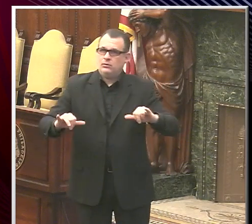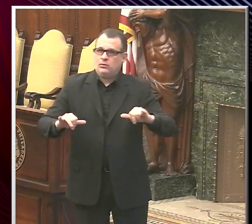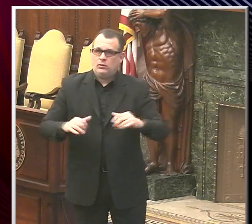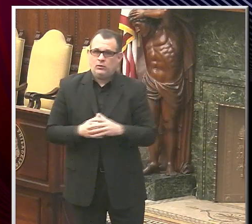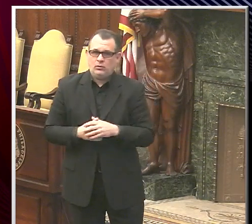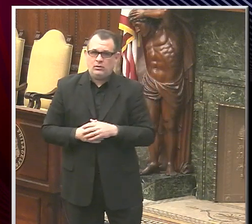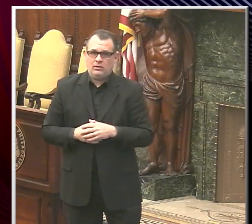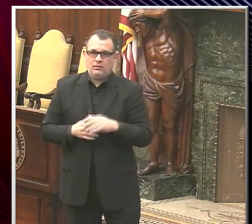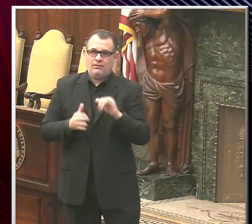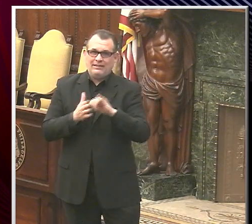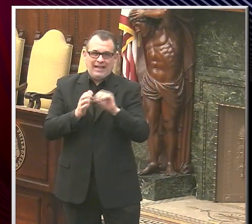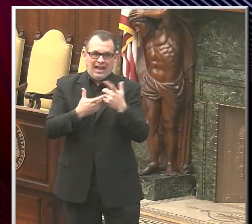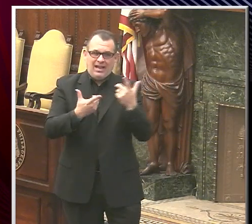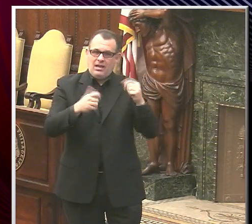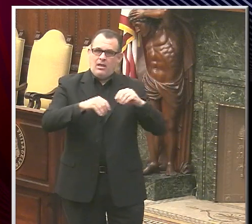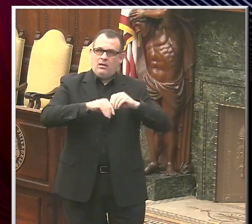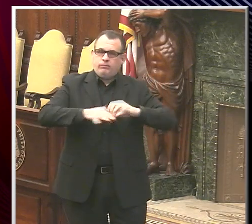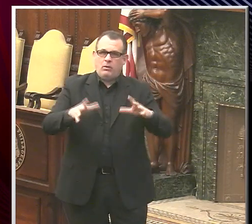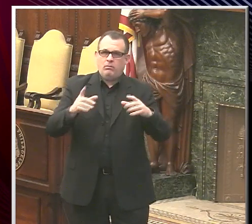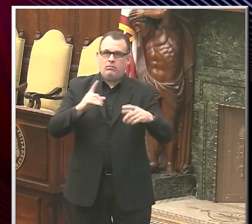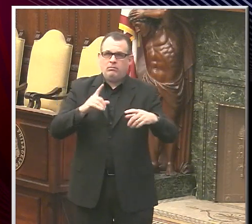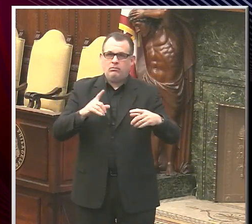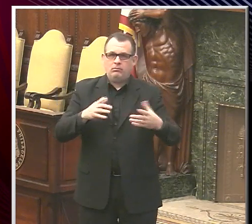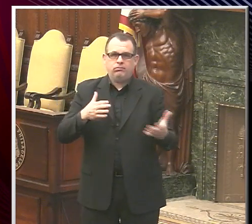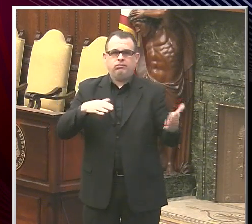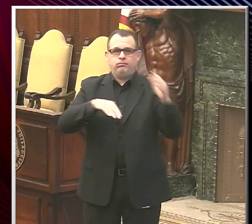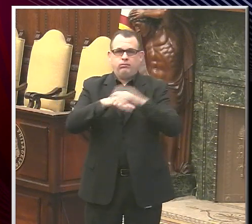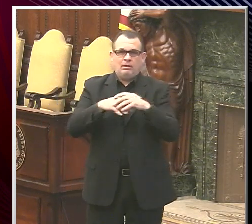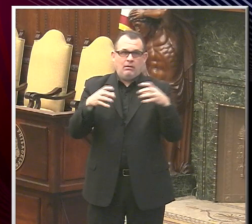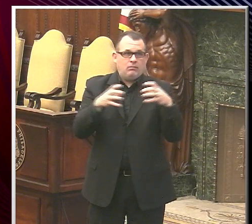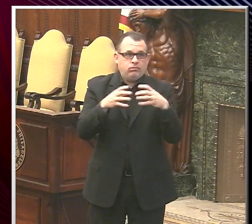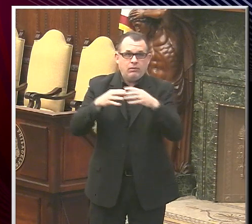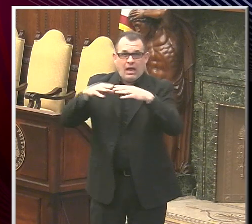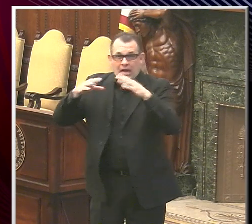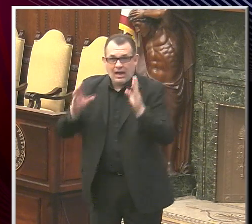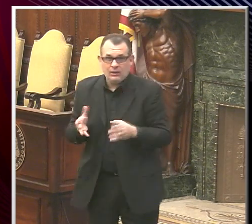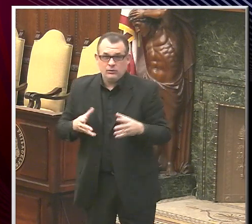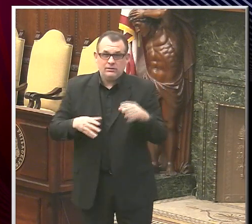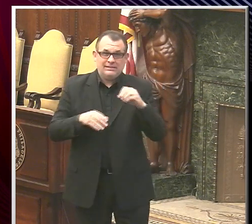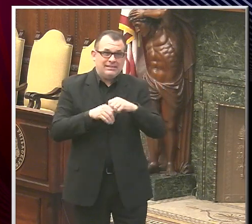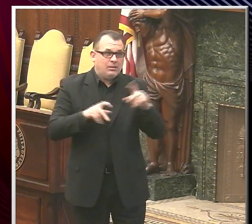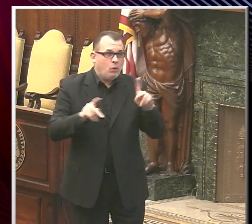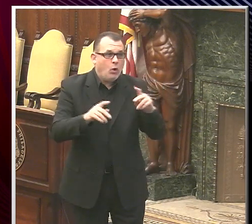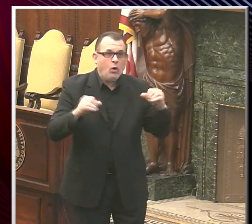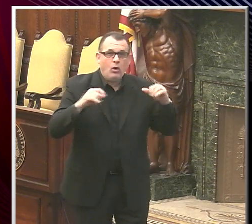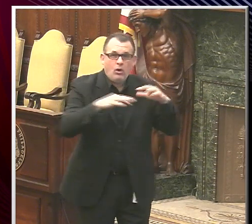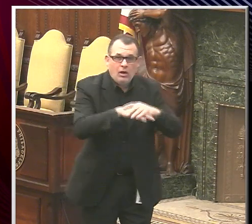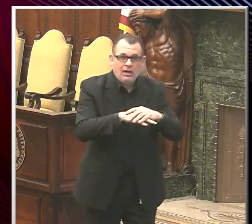spreads between households right now. People get together indoors without masks. It's a very high-risk situation.